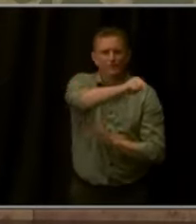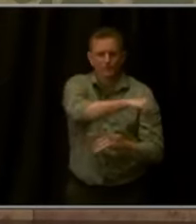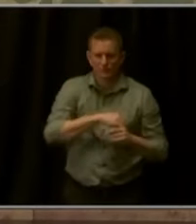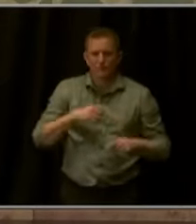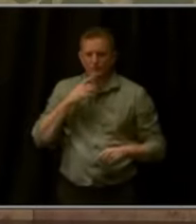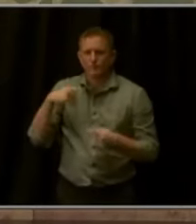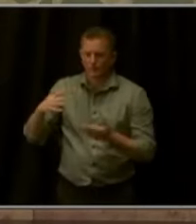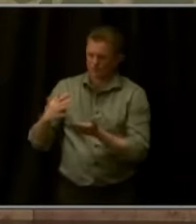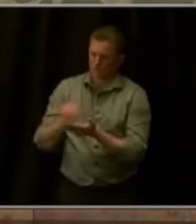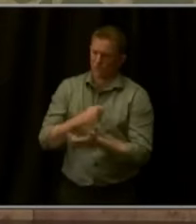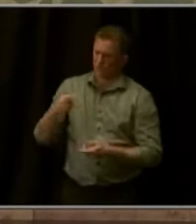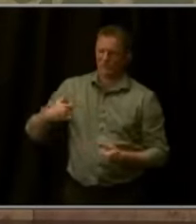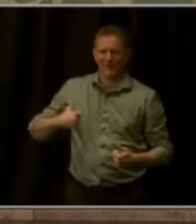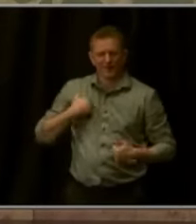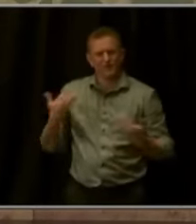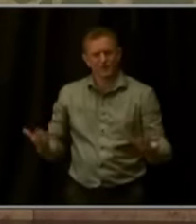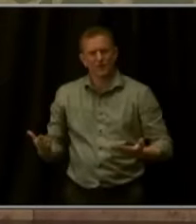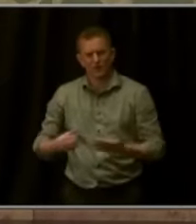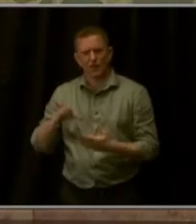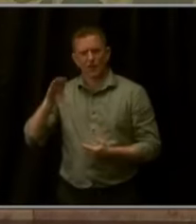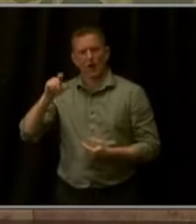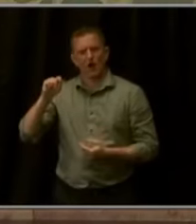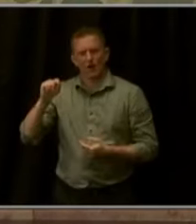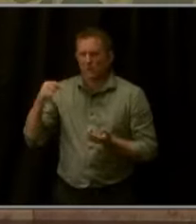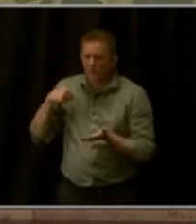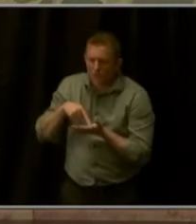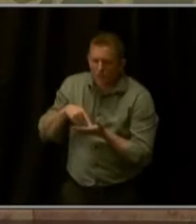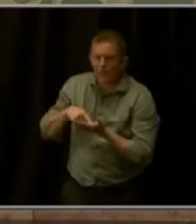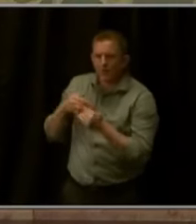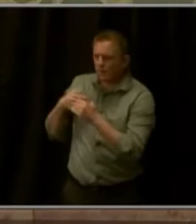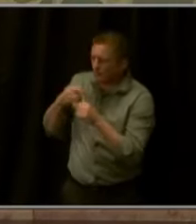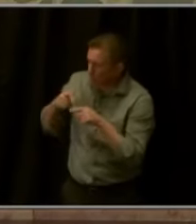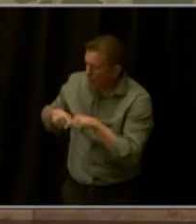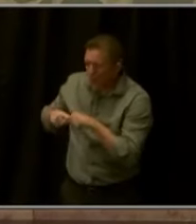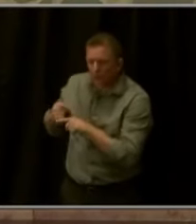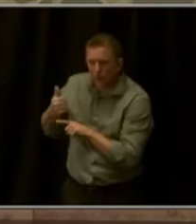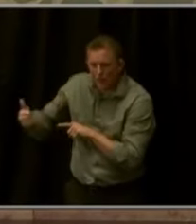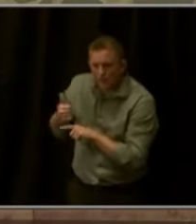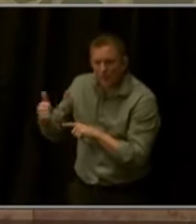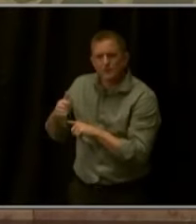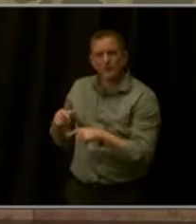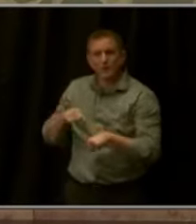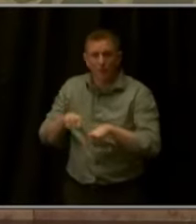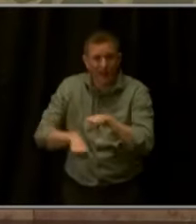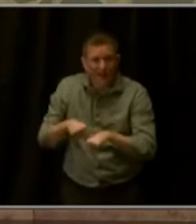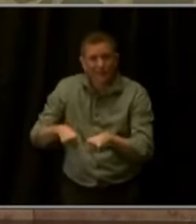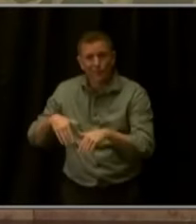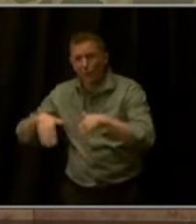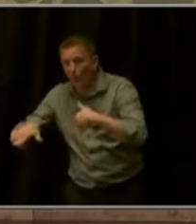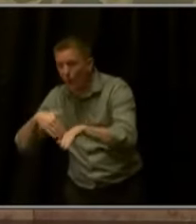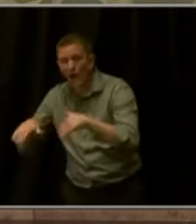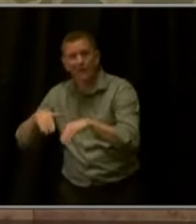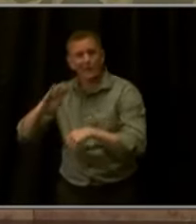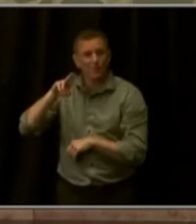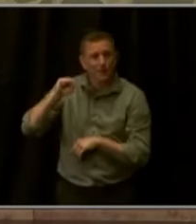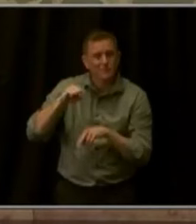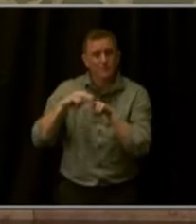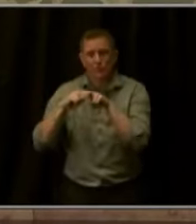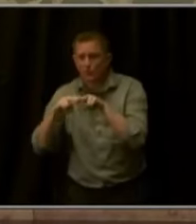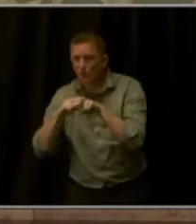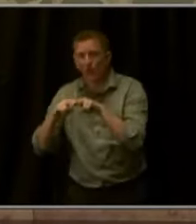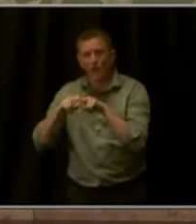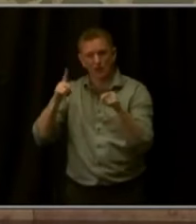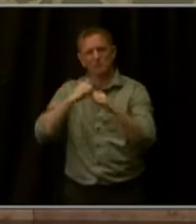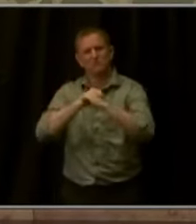and reliable transportation options, buses, biking, walkable neighborhoods, you know, imagine leaving your home and heading to the